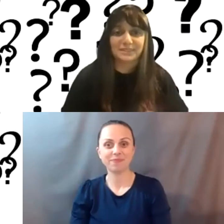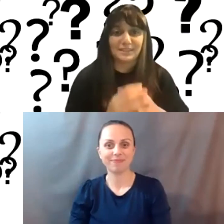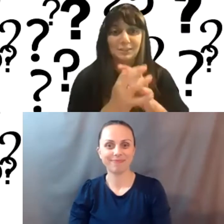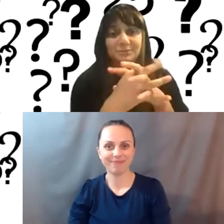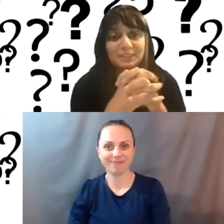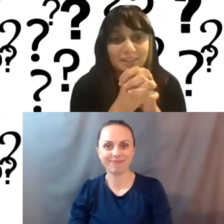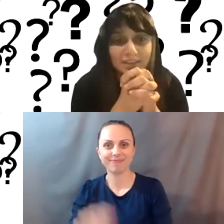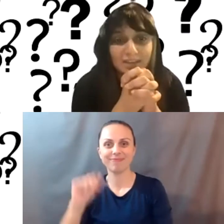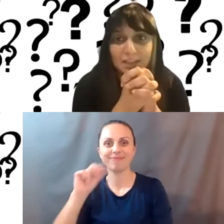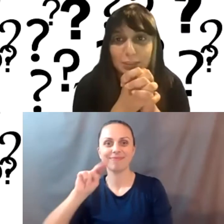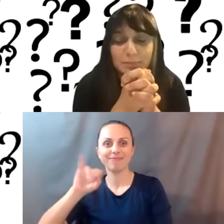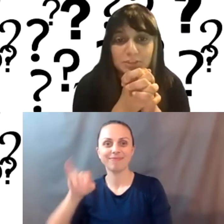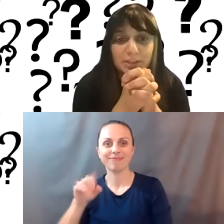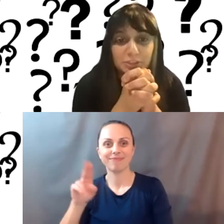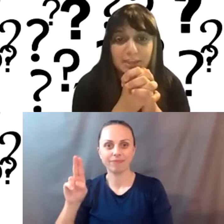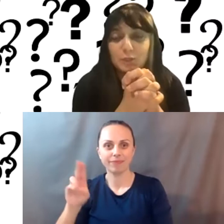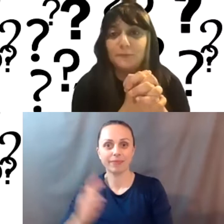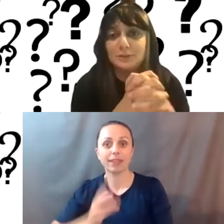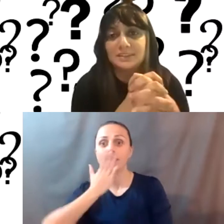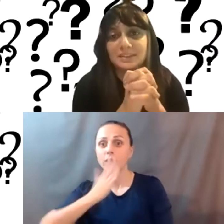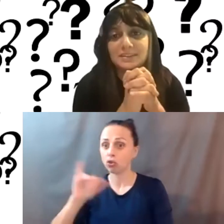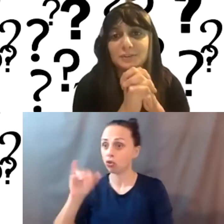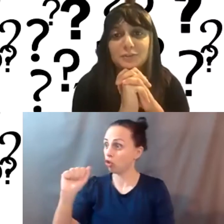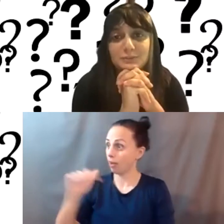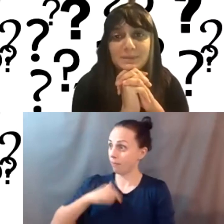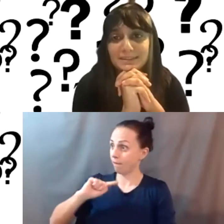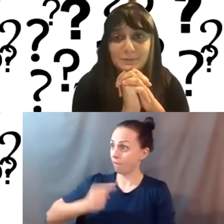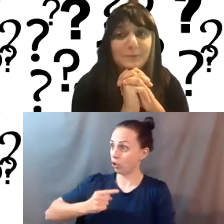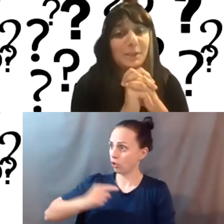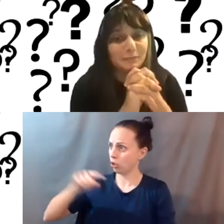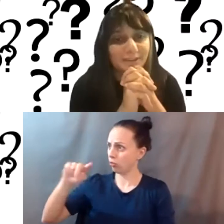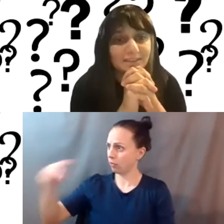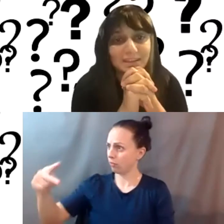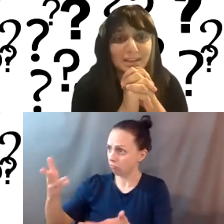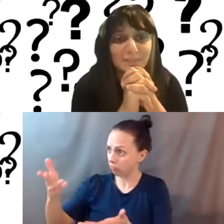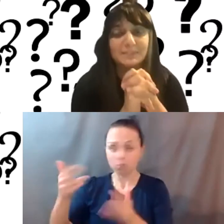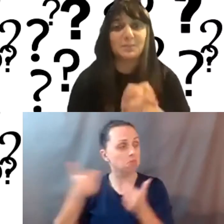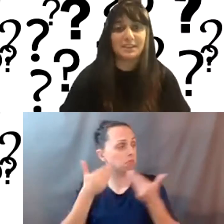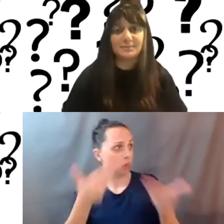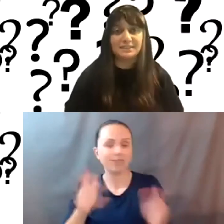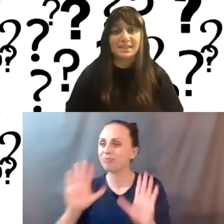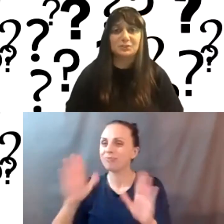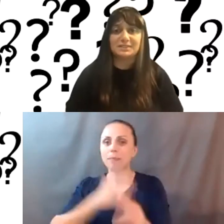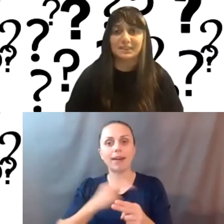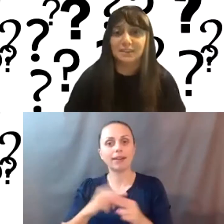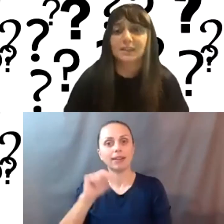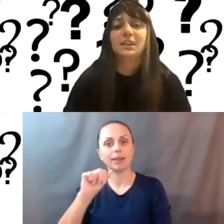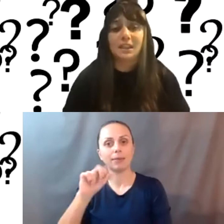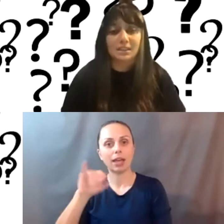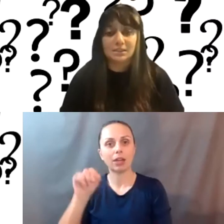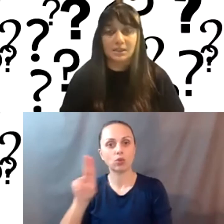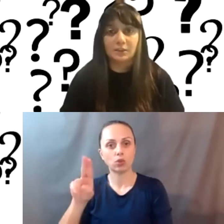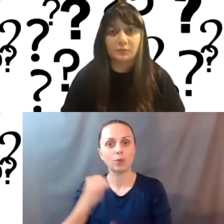Great, thank you. Jai, should I go first to introduce myself? Okay, great. So my name is Anju Singh.